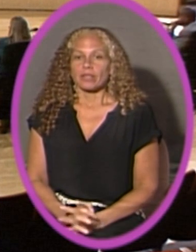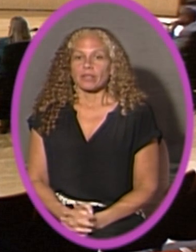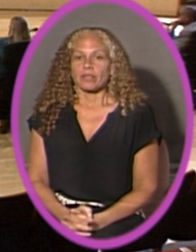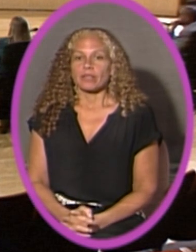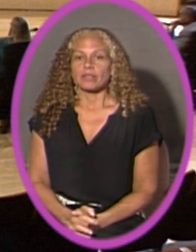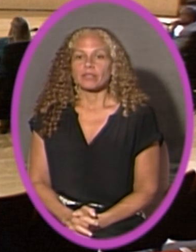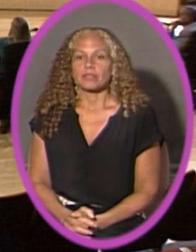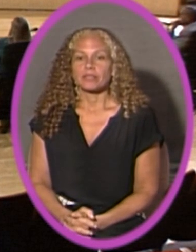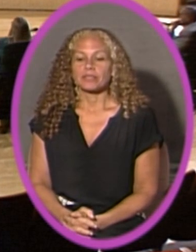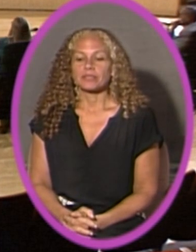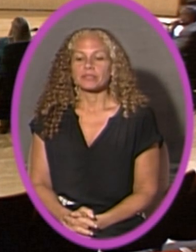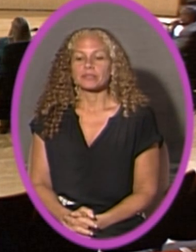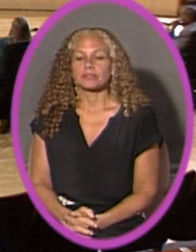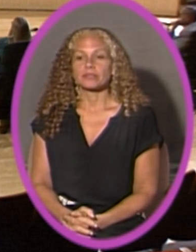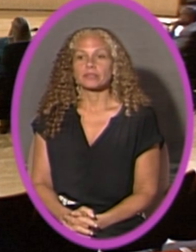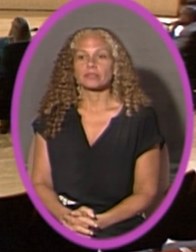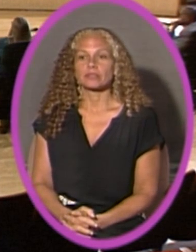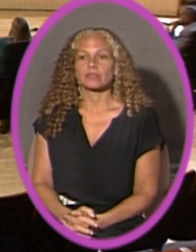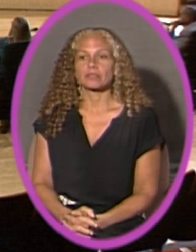Yes, Ms. Revala.